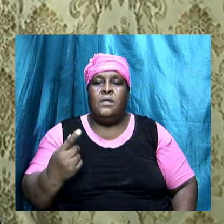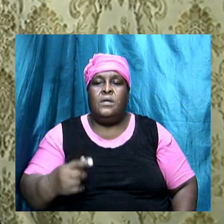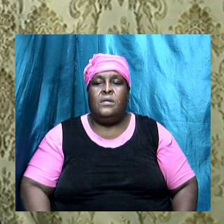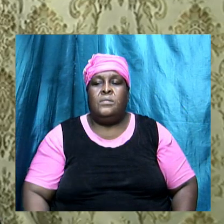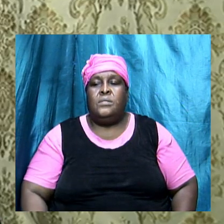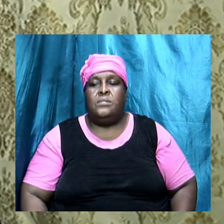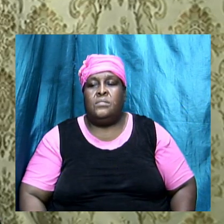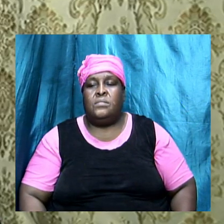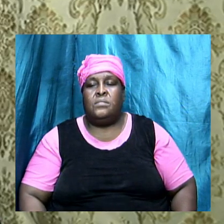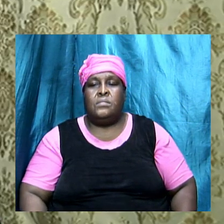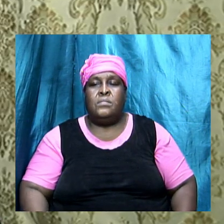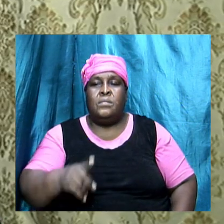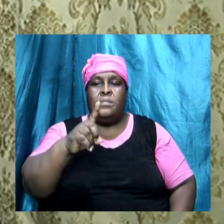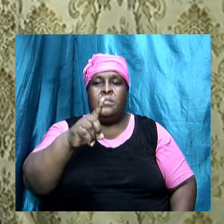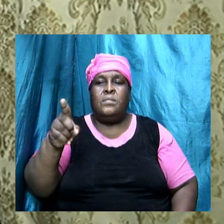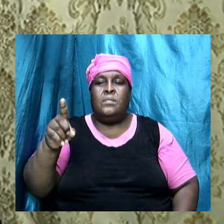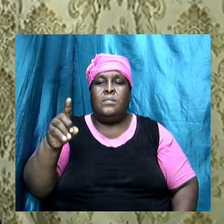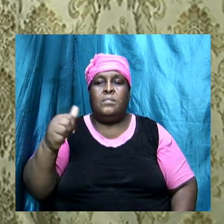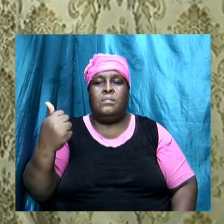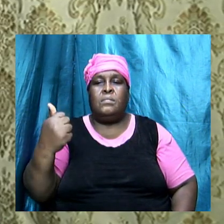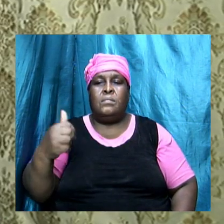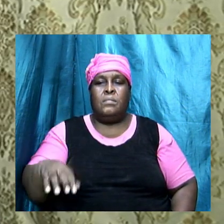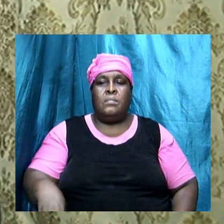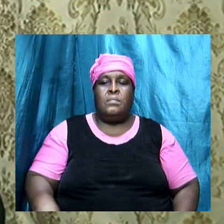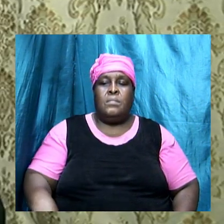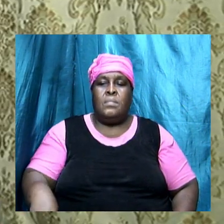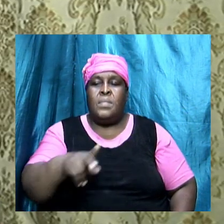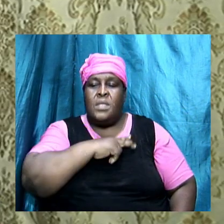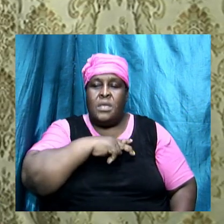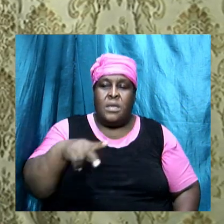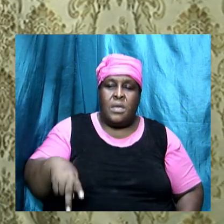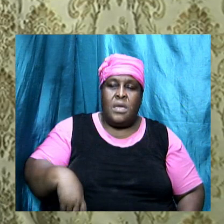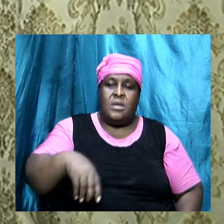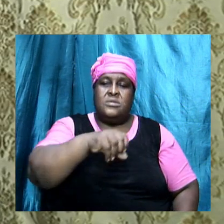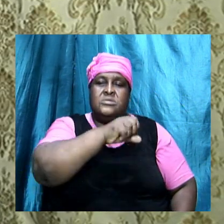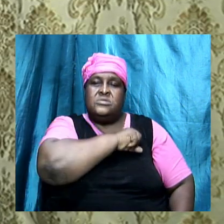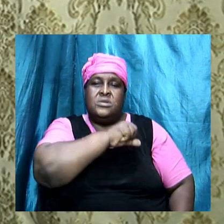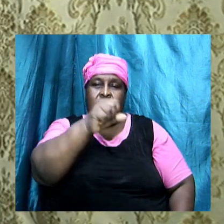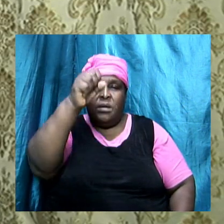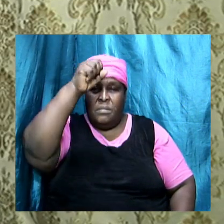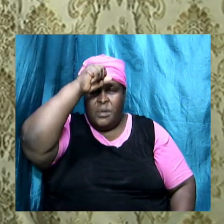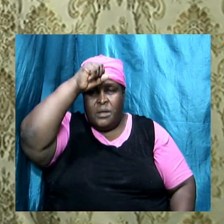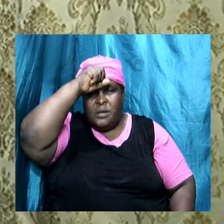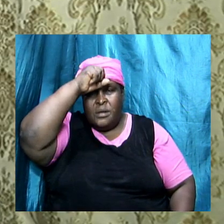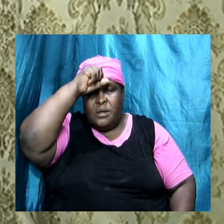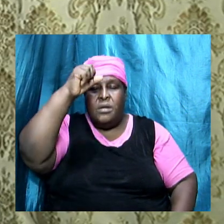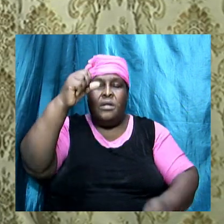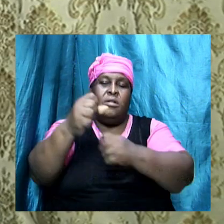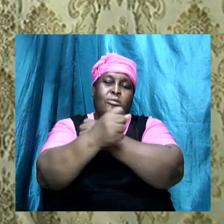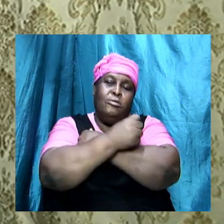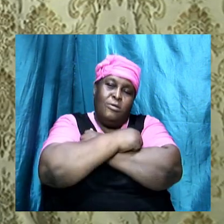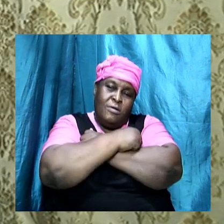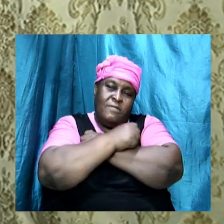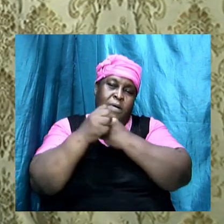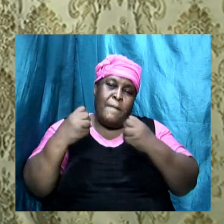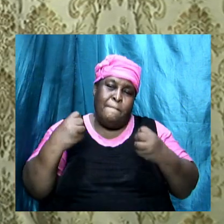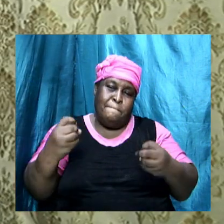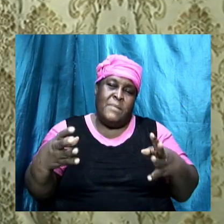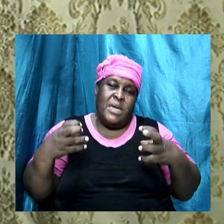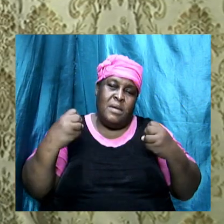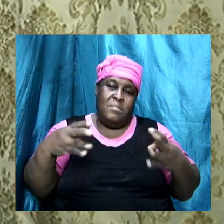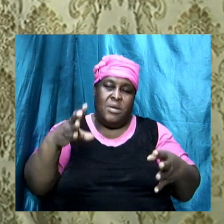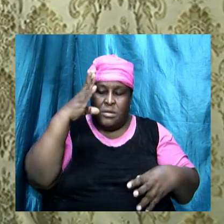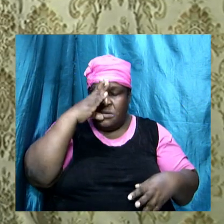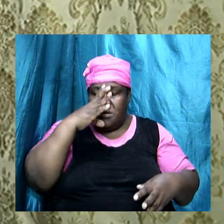1-10. But King Solomon loved many strange